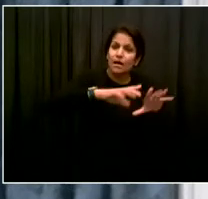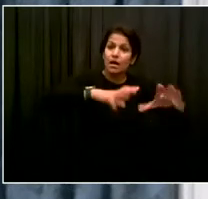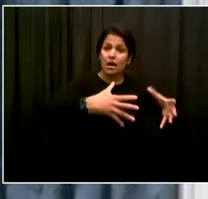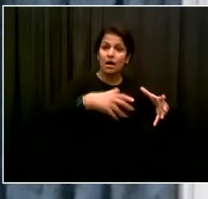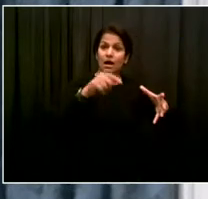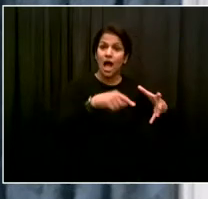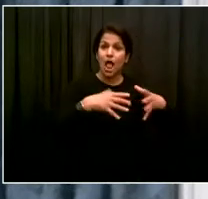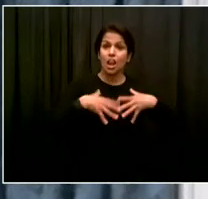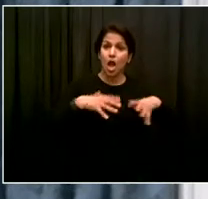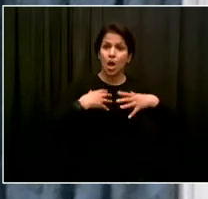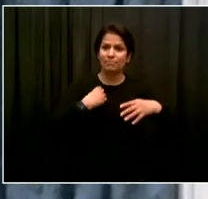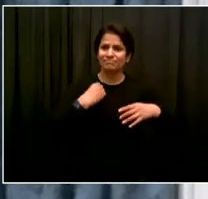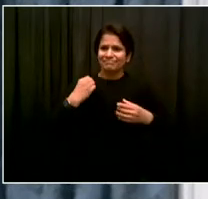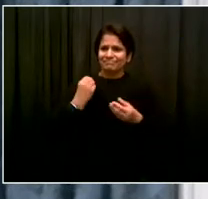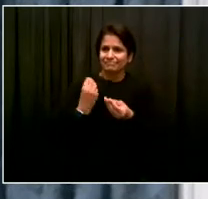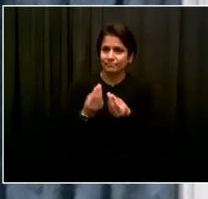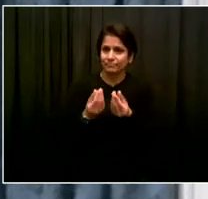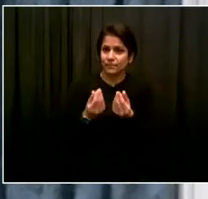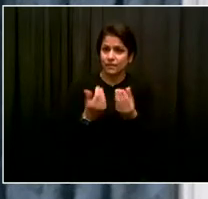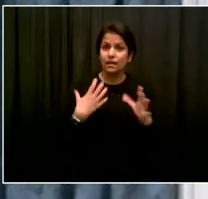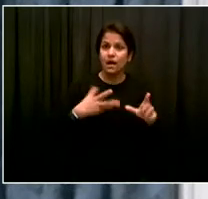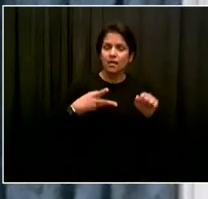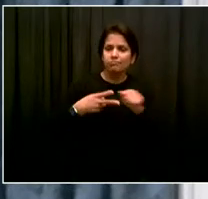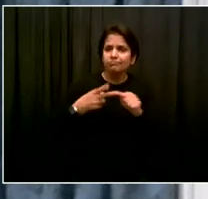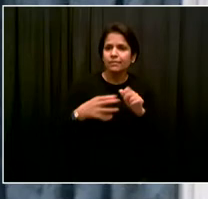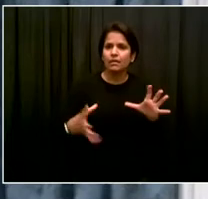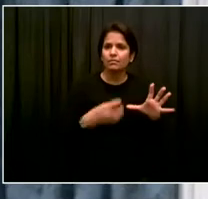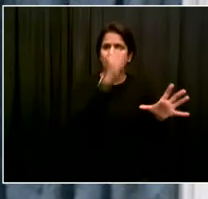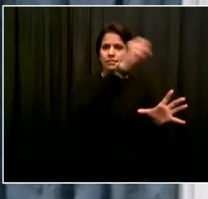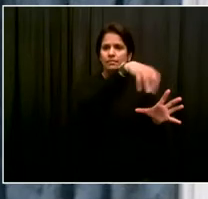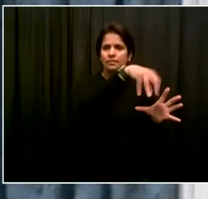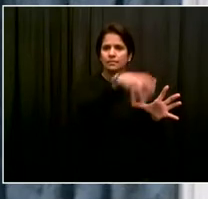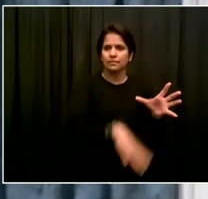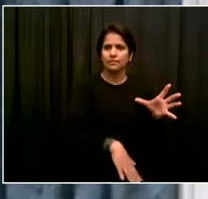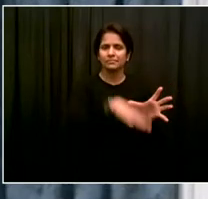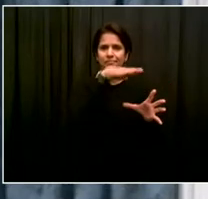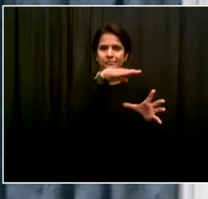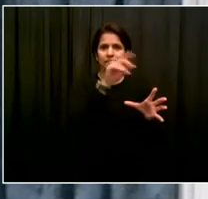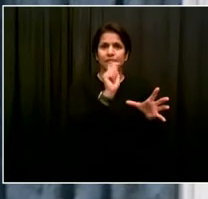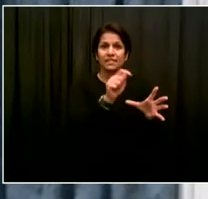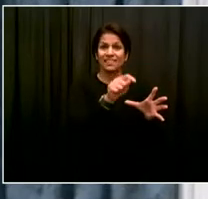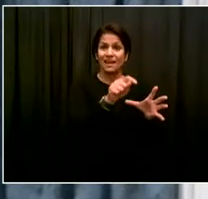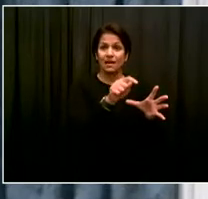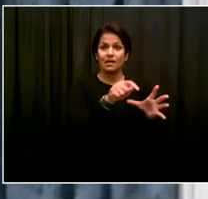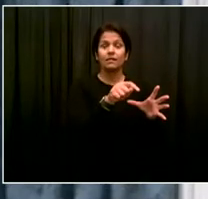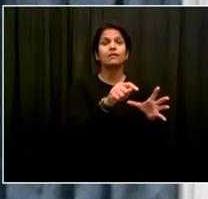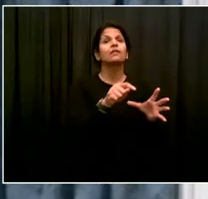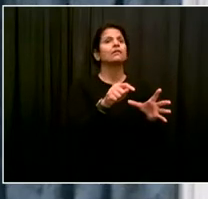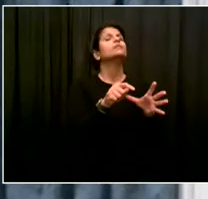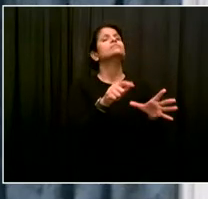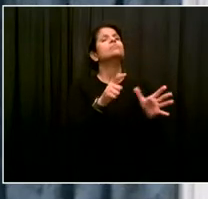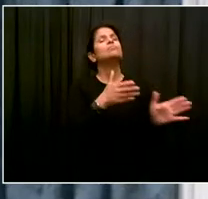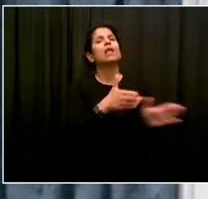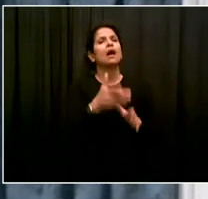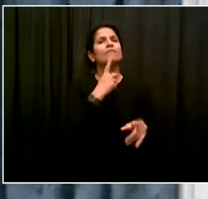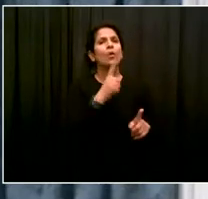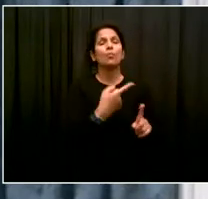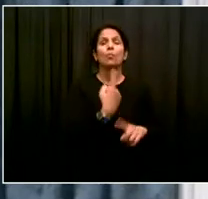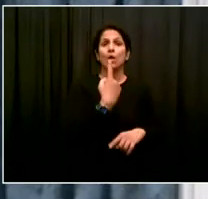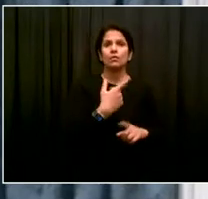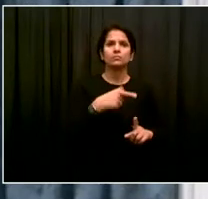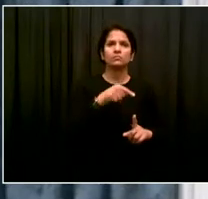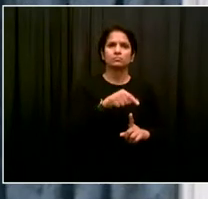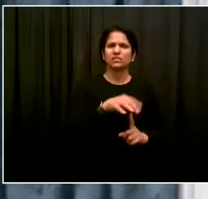one in per community board district every single year. And our special waste drop-off sites